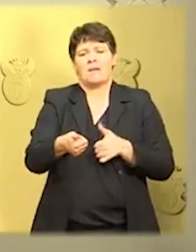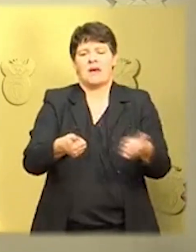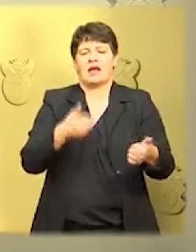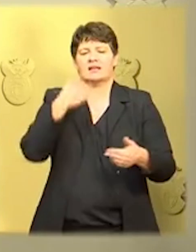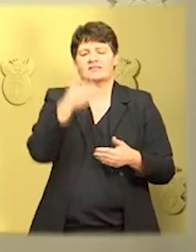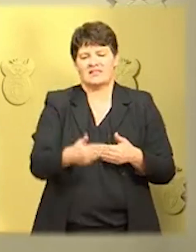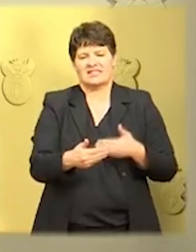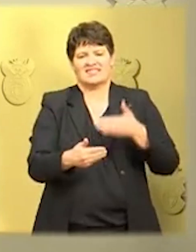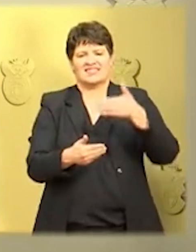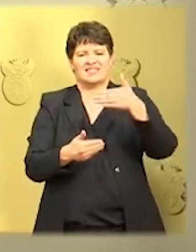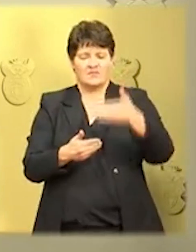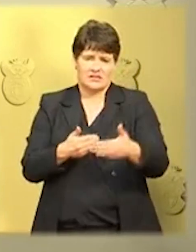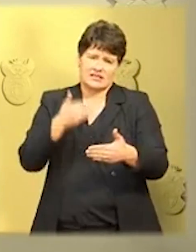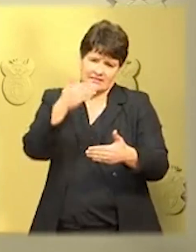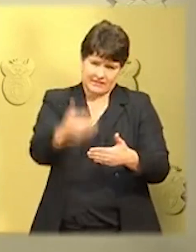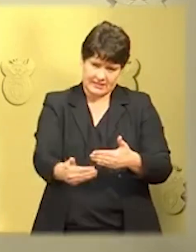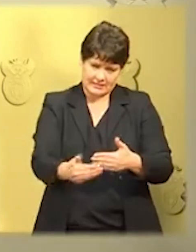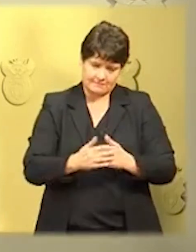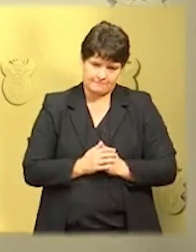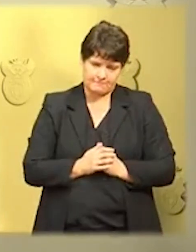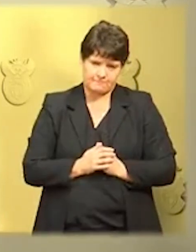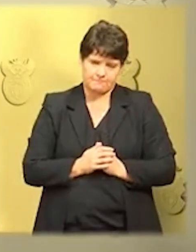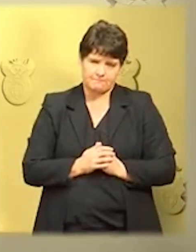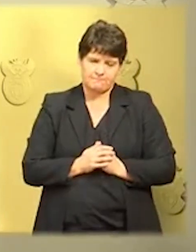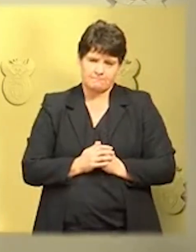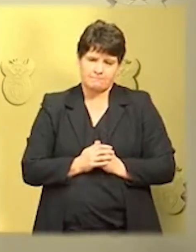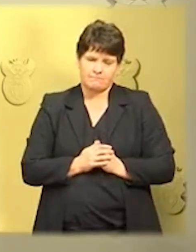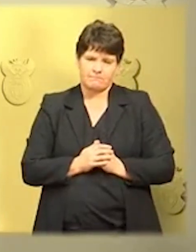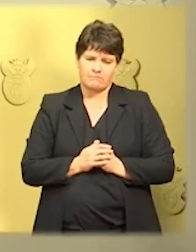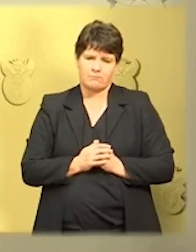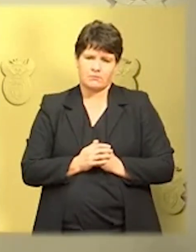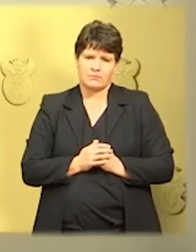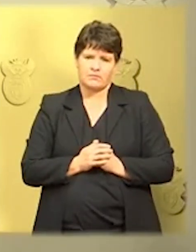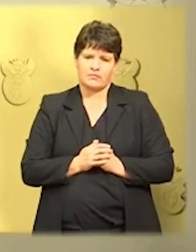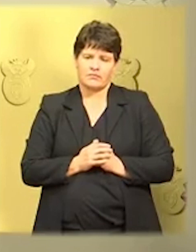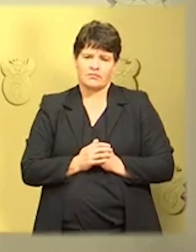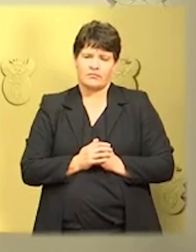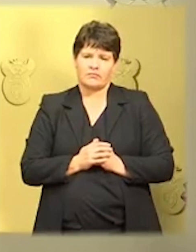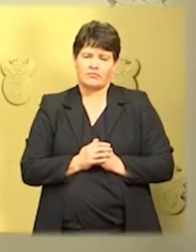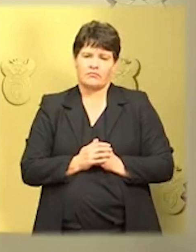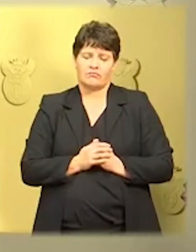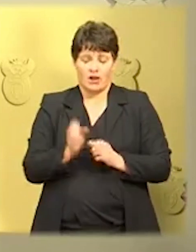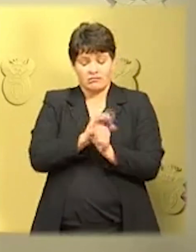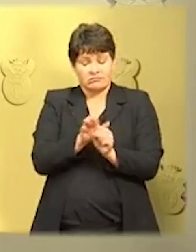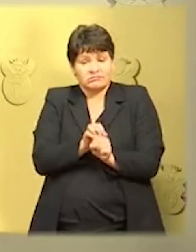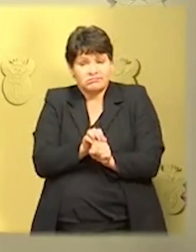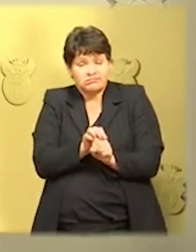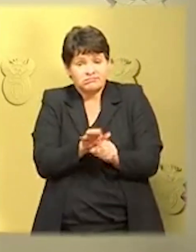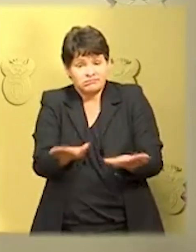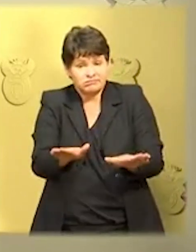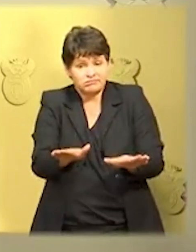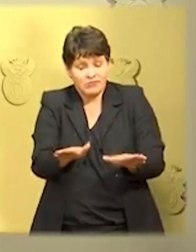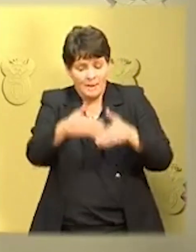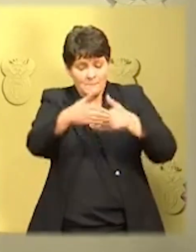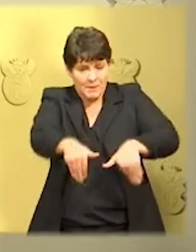it is necessary that many of the measures to contain the spread of the virus remain in